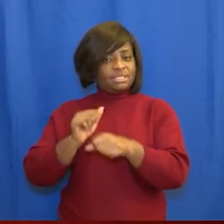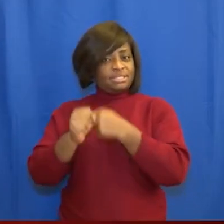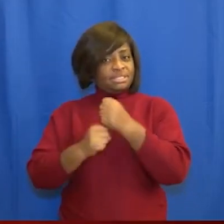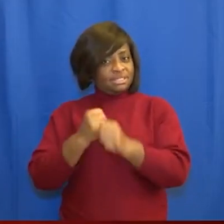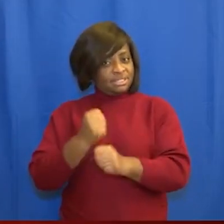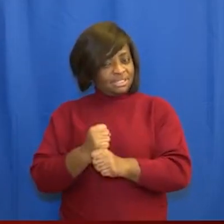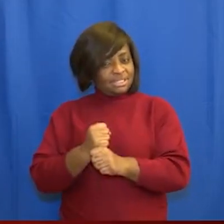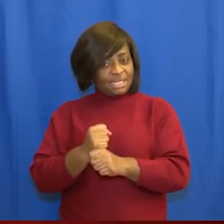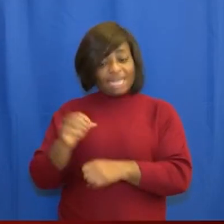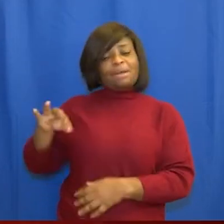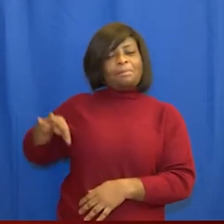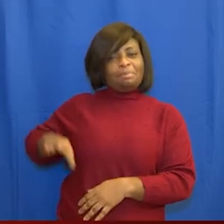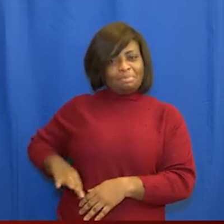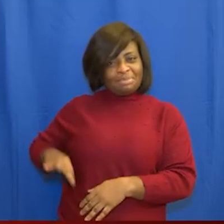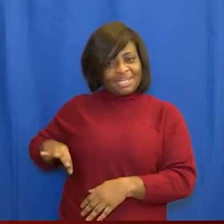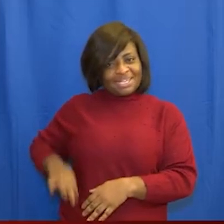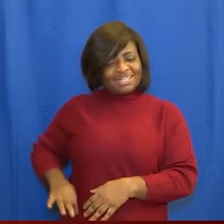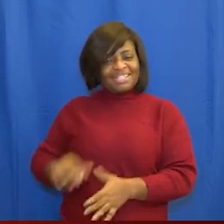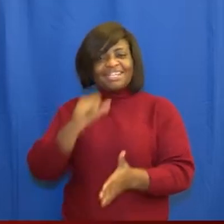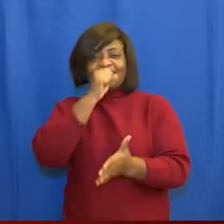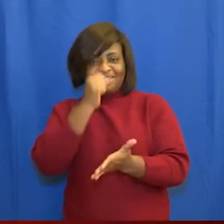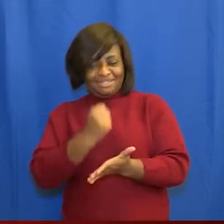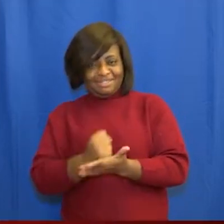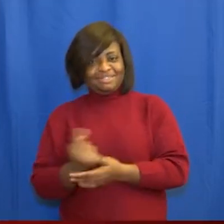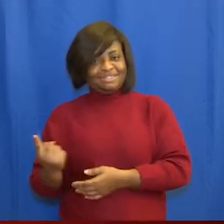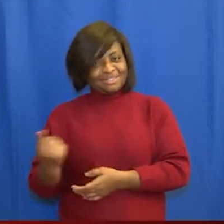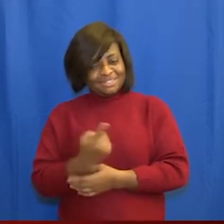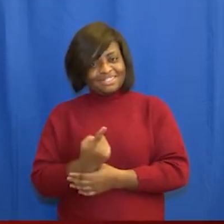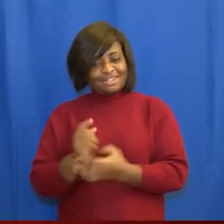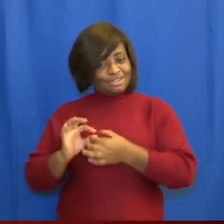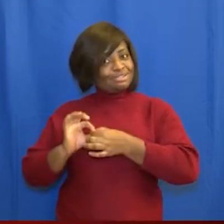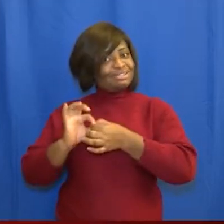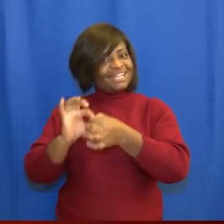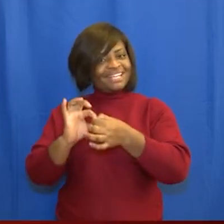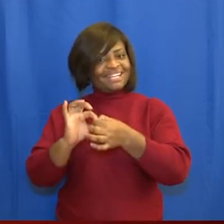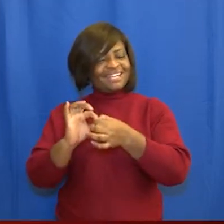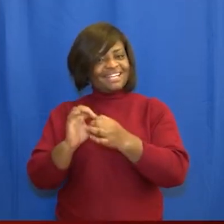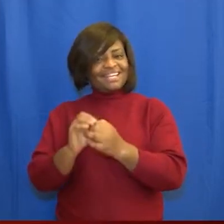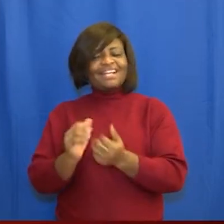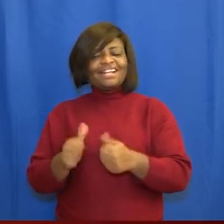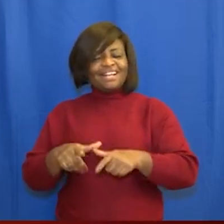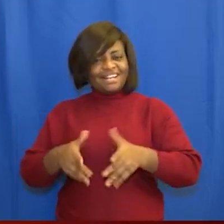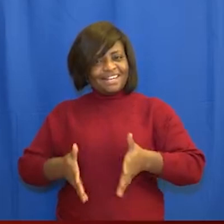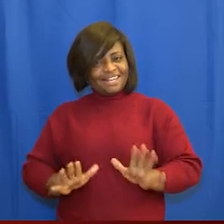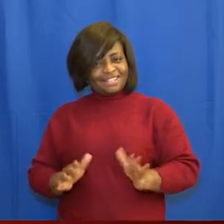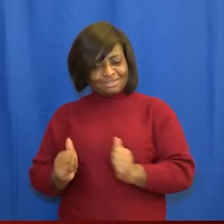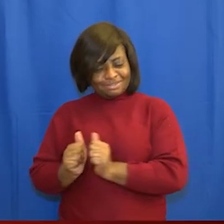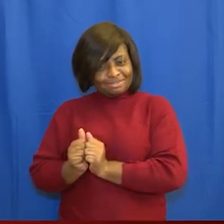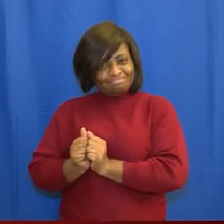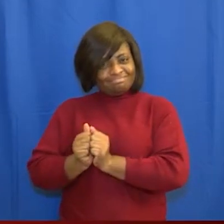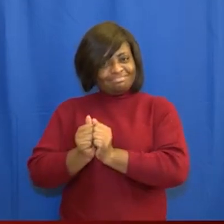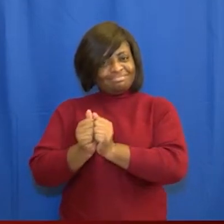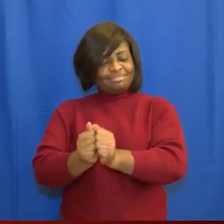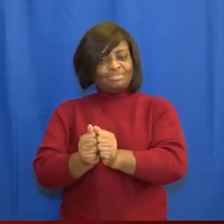and the benefits are showing together let us continue to lay the